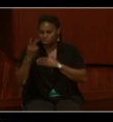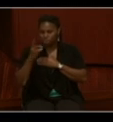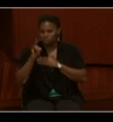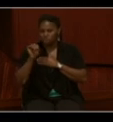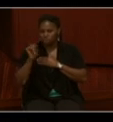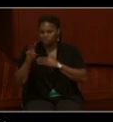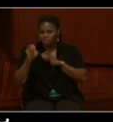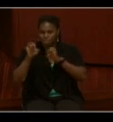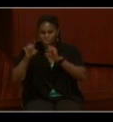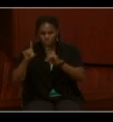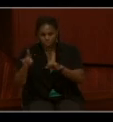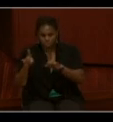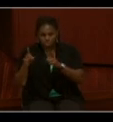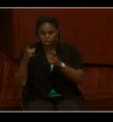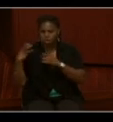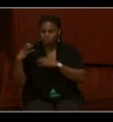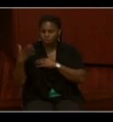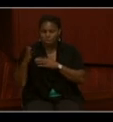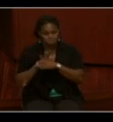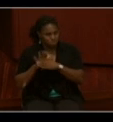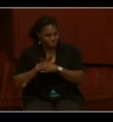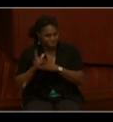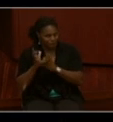education officer, watch officer. He was a busy guy.